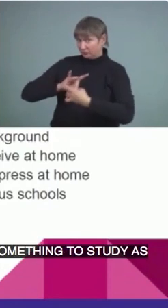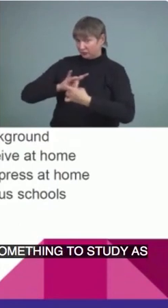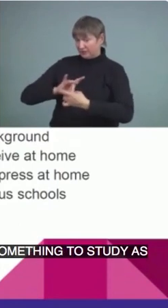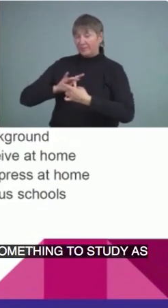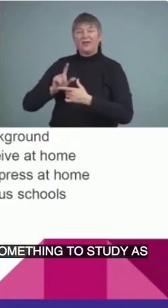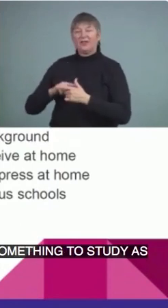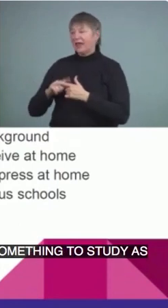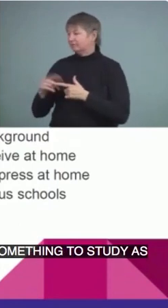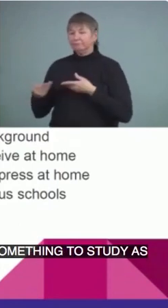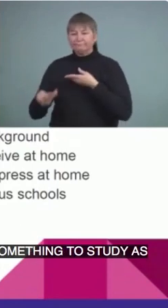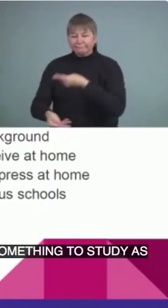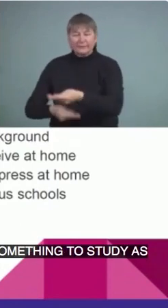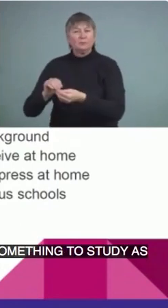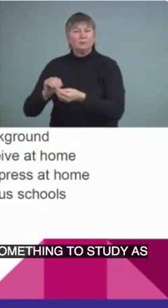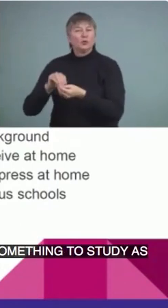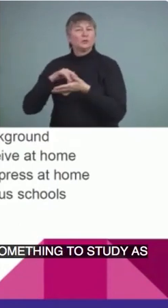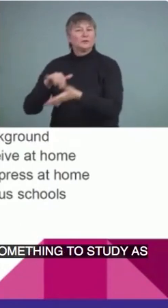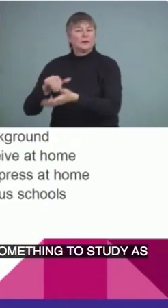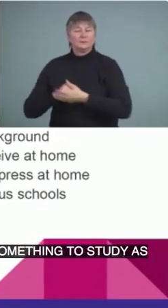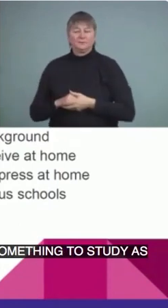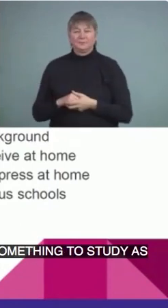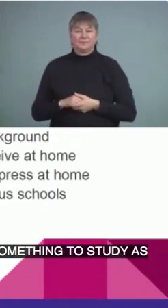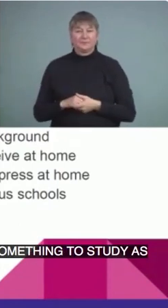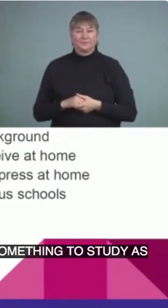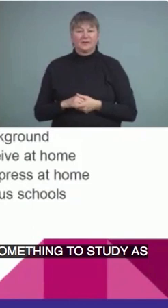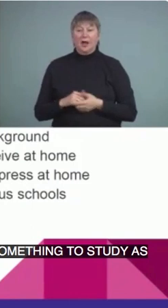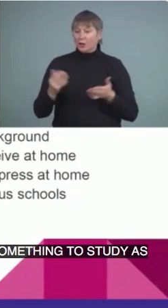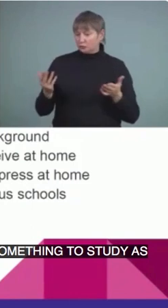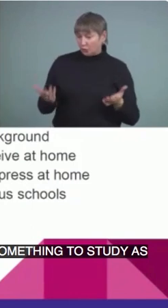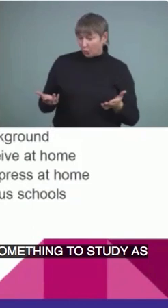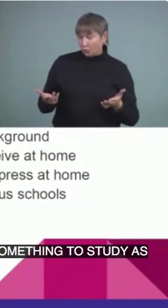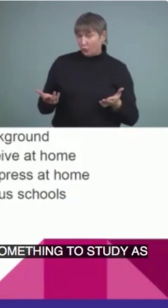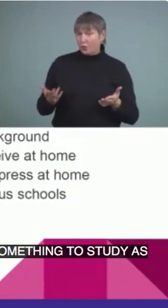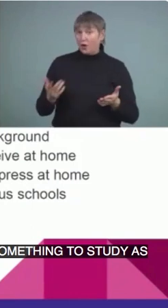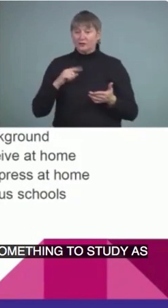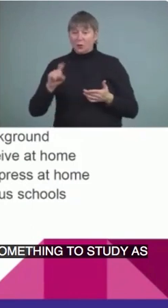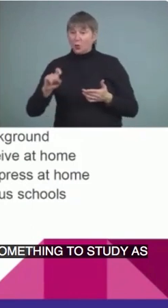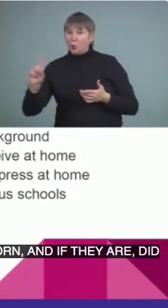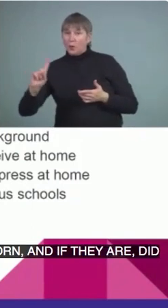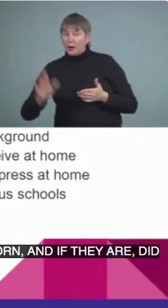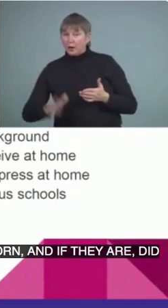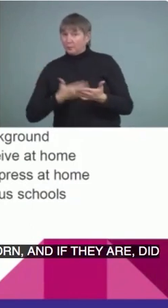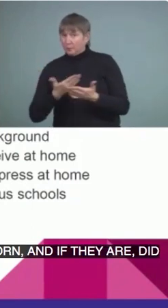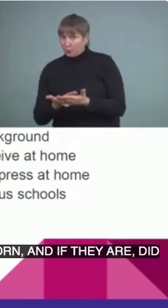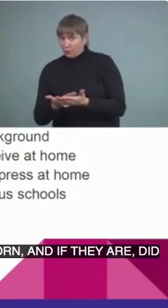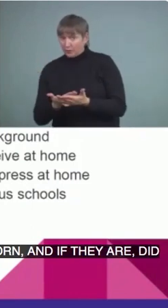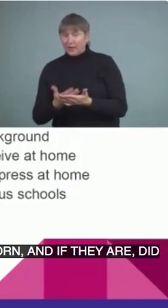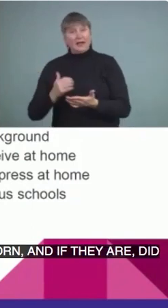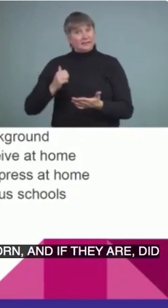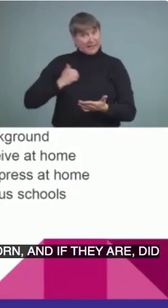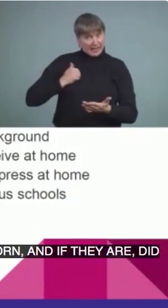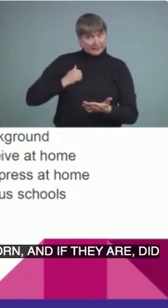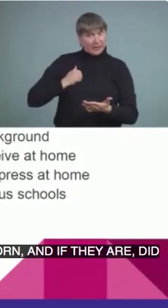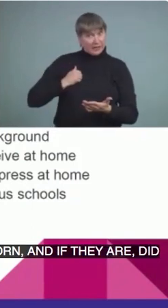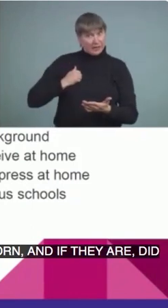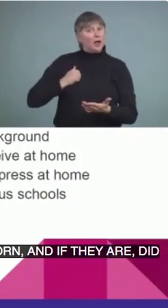countries of origin. Are they Canadian born? And if they are, did they stay in Canada? Were they born somewhere else? And